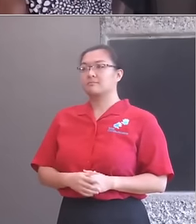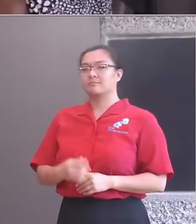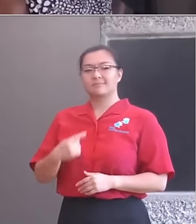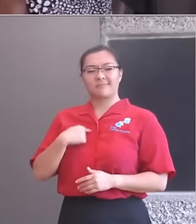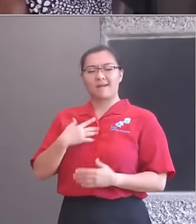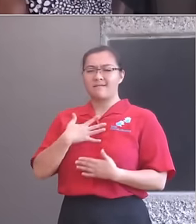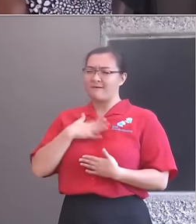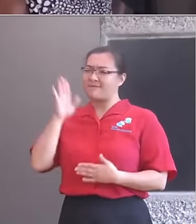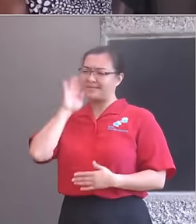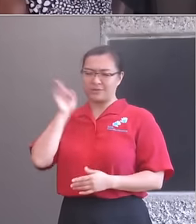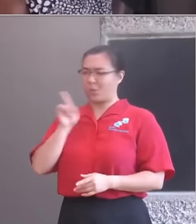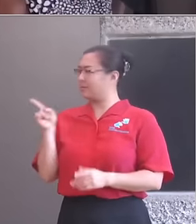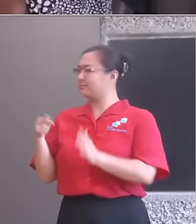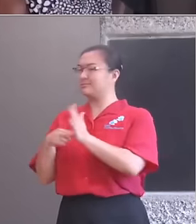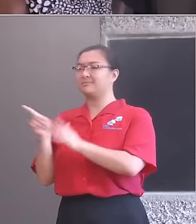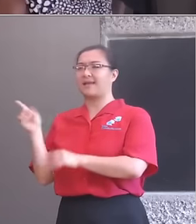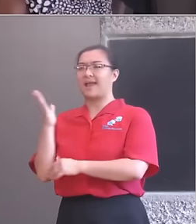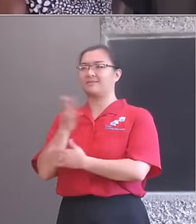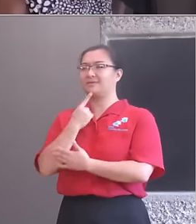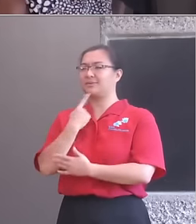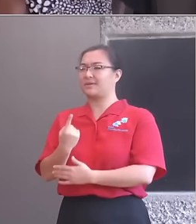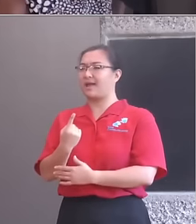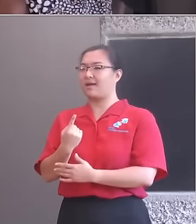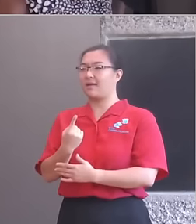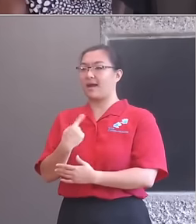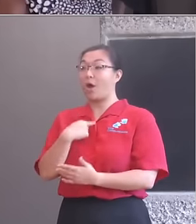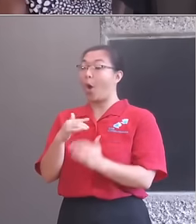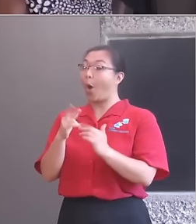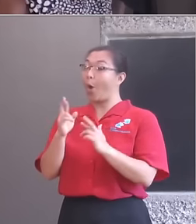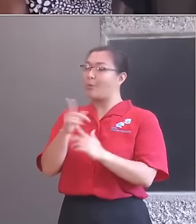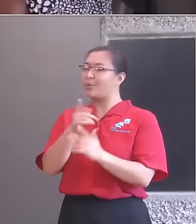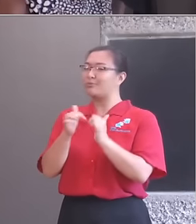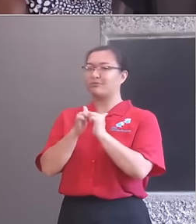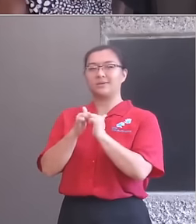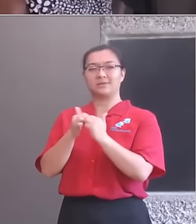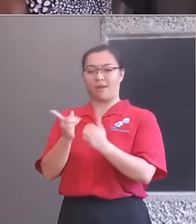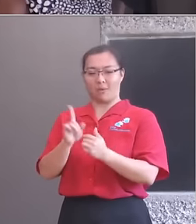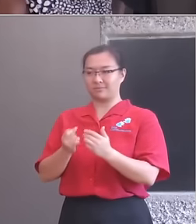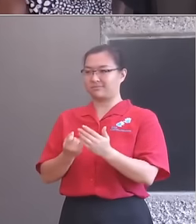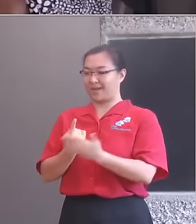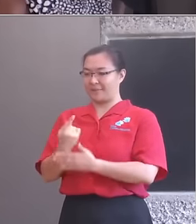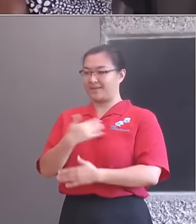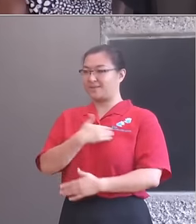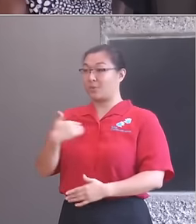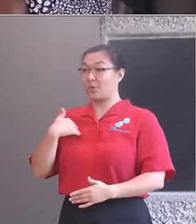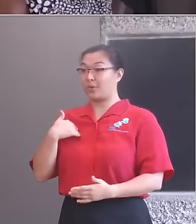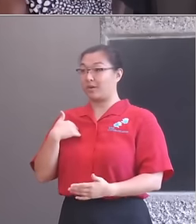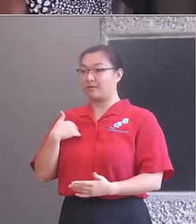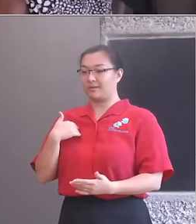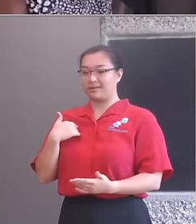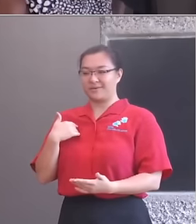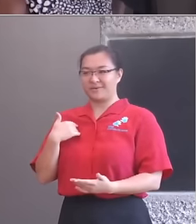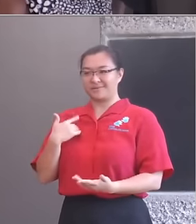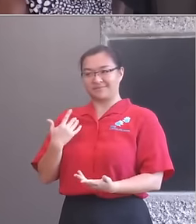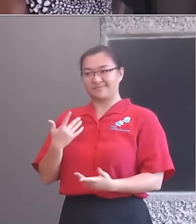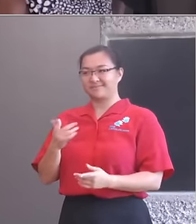had to say, and I hope everyone appreciated the miracle that you are witnessing this morning, which is two government ministers